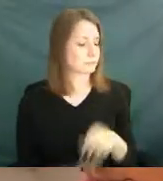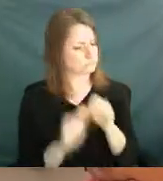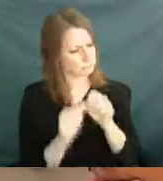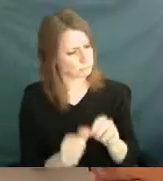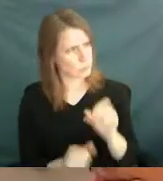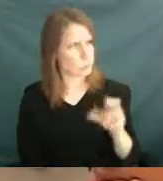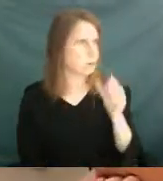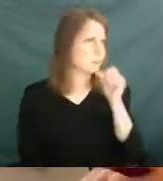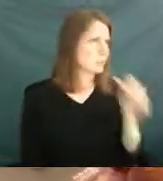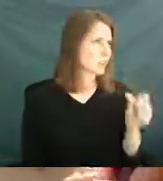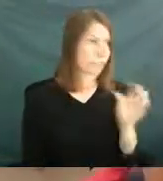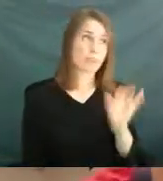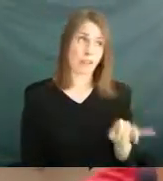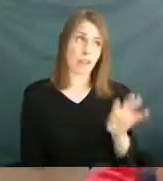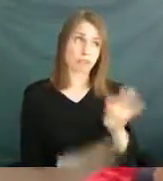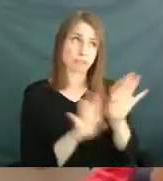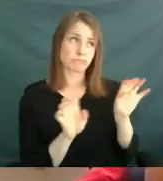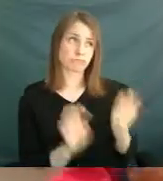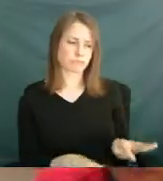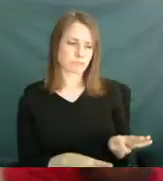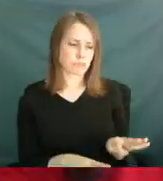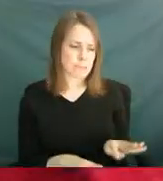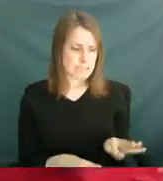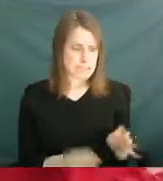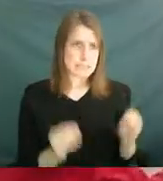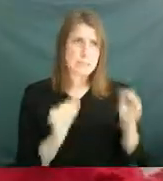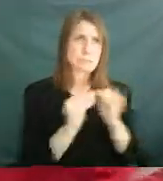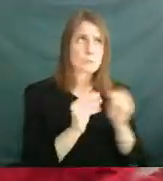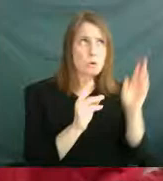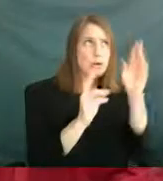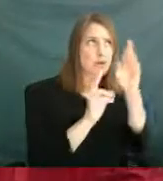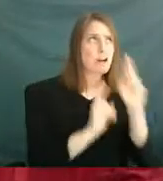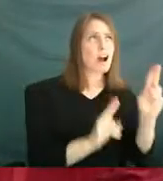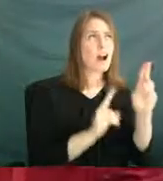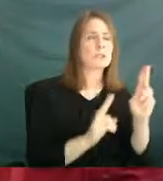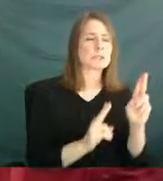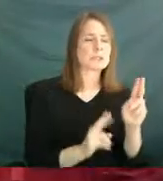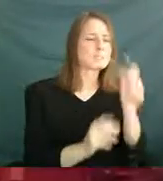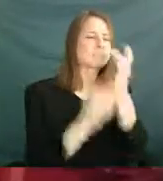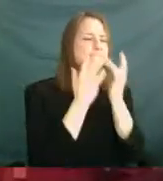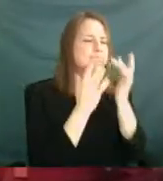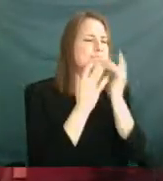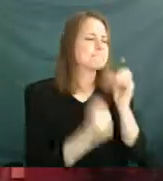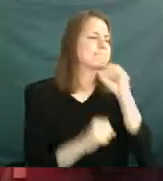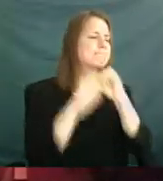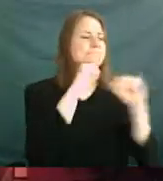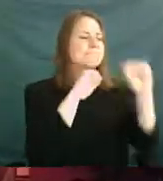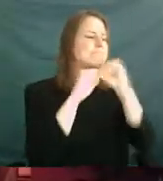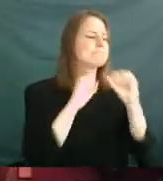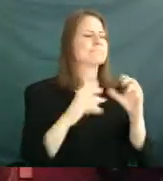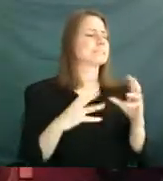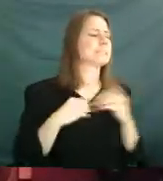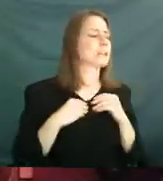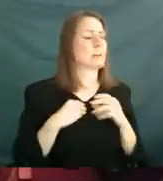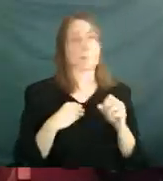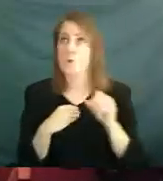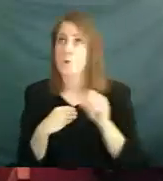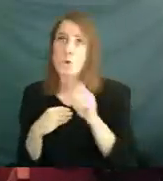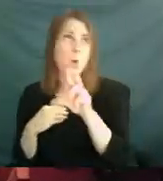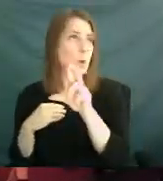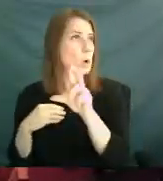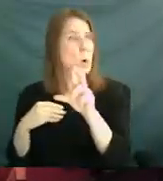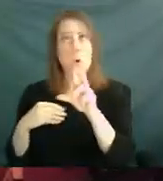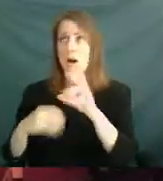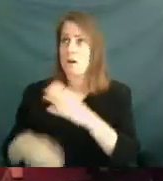tis nobler in the mind to suffer the slings and arrows of outrageous fortune. Or to take arms against a sea of